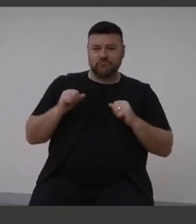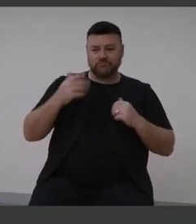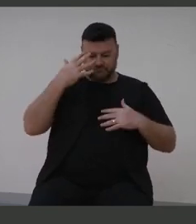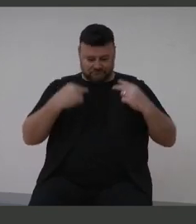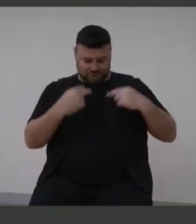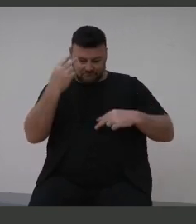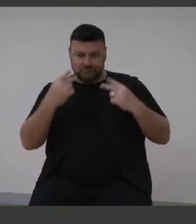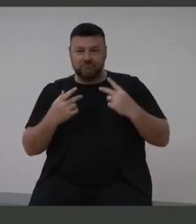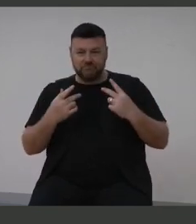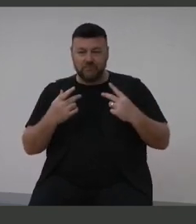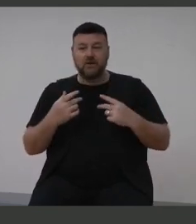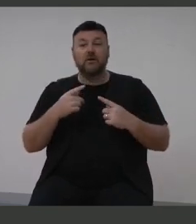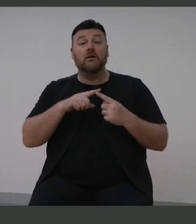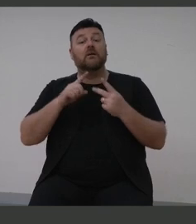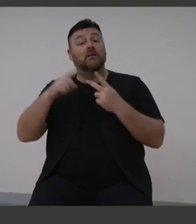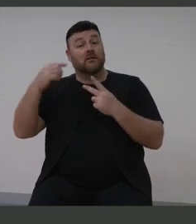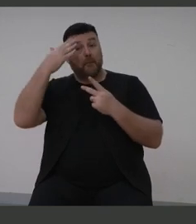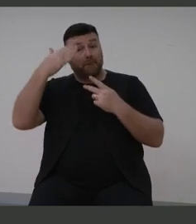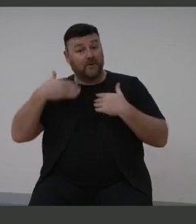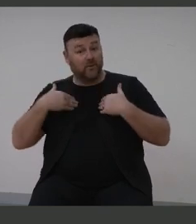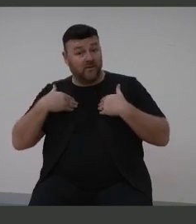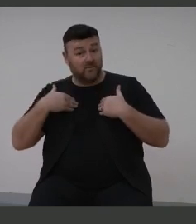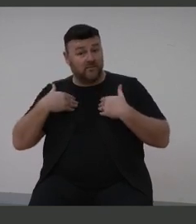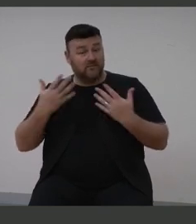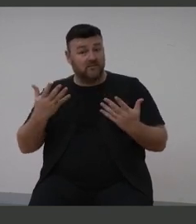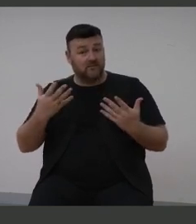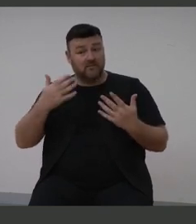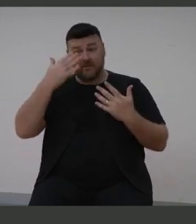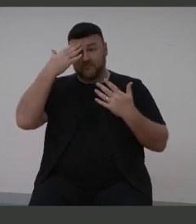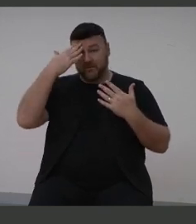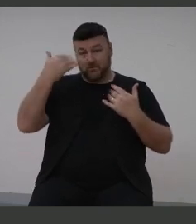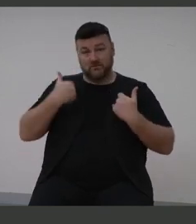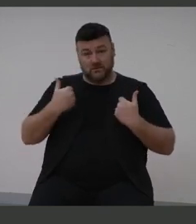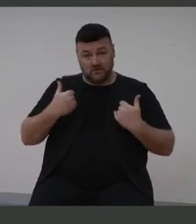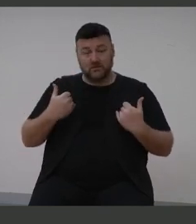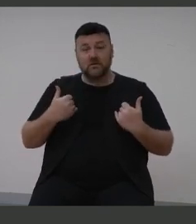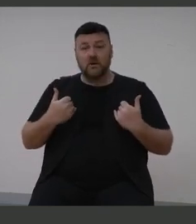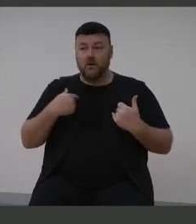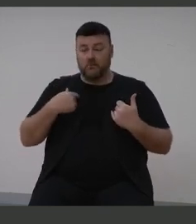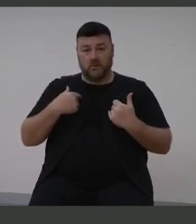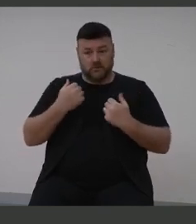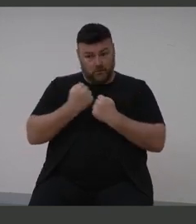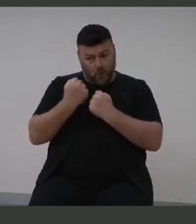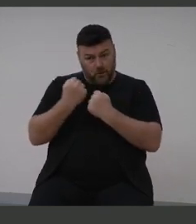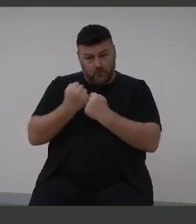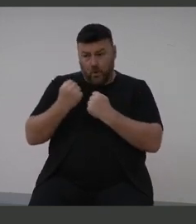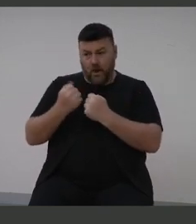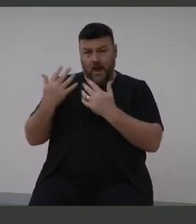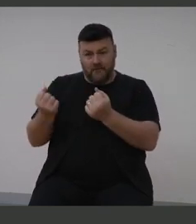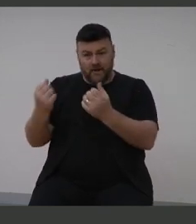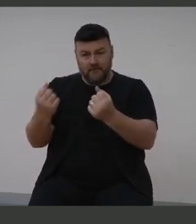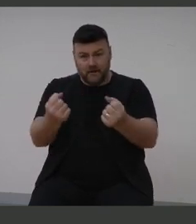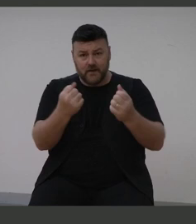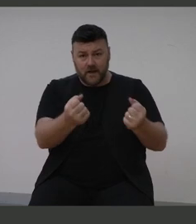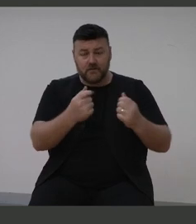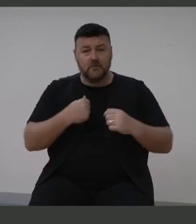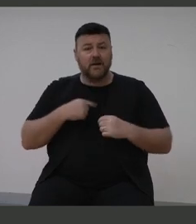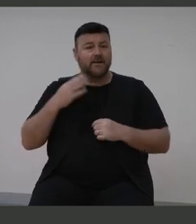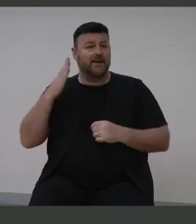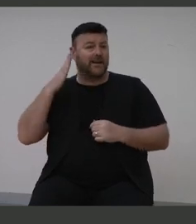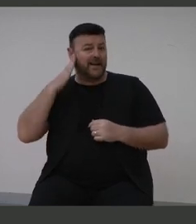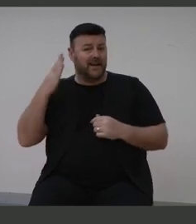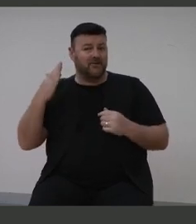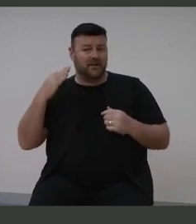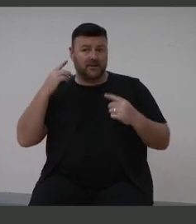and their health. We talk about mental health. There's a lot of different things that are there to assist. But when we talk about hearing health, no one really